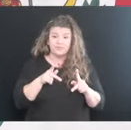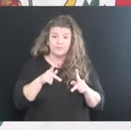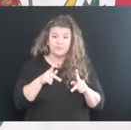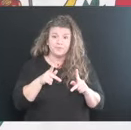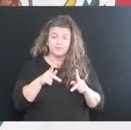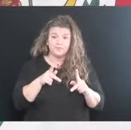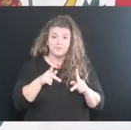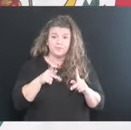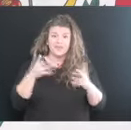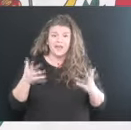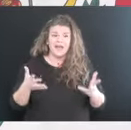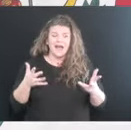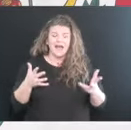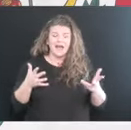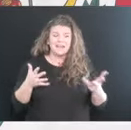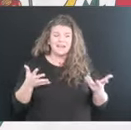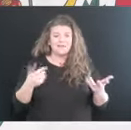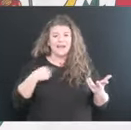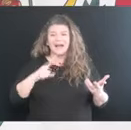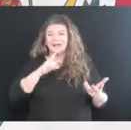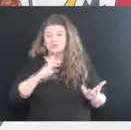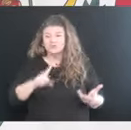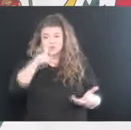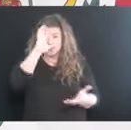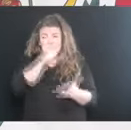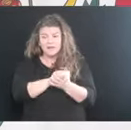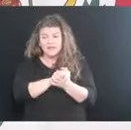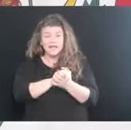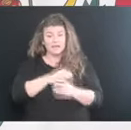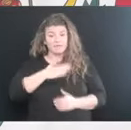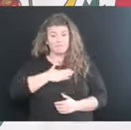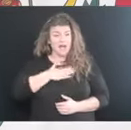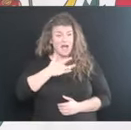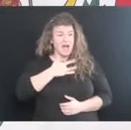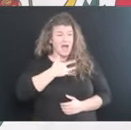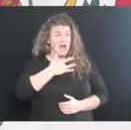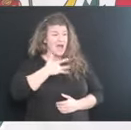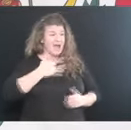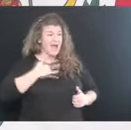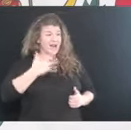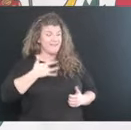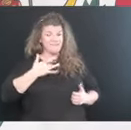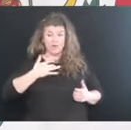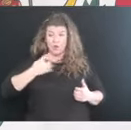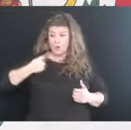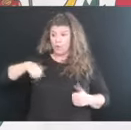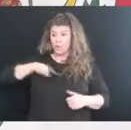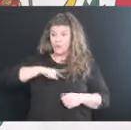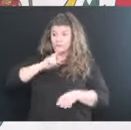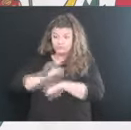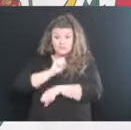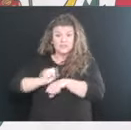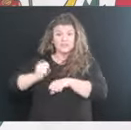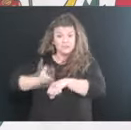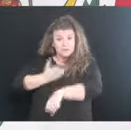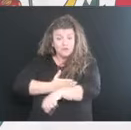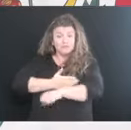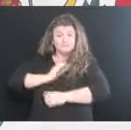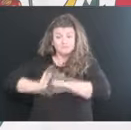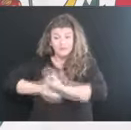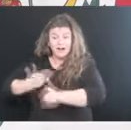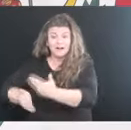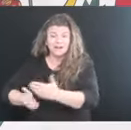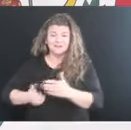and I just truly believe in my heart we're making a lot of progress and everything, but at the same time, this is anything but progress. When you got to,